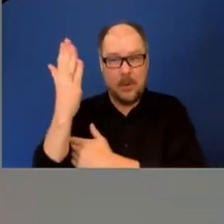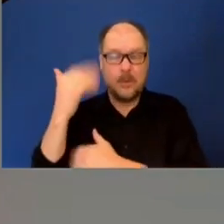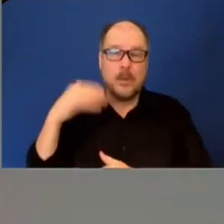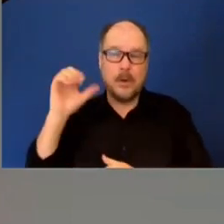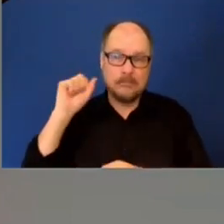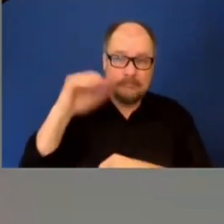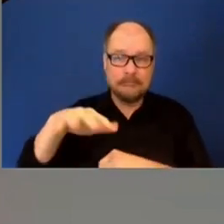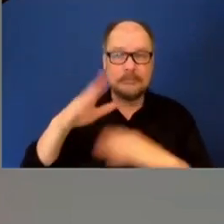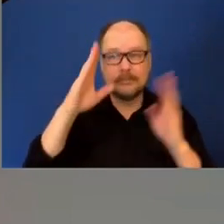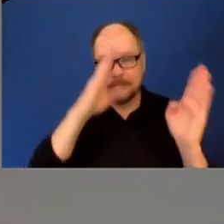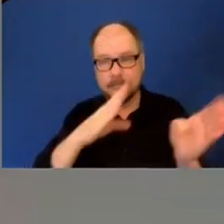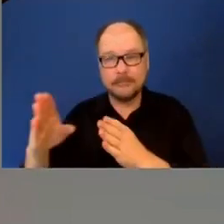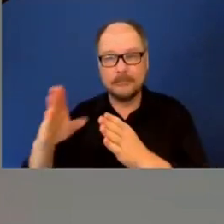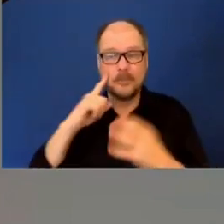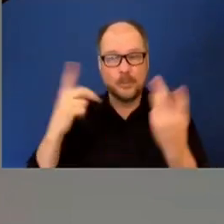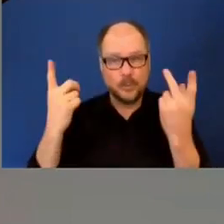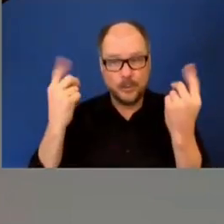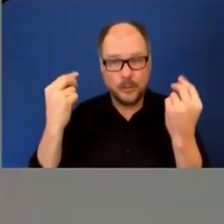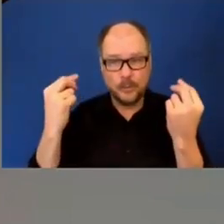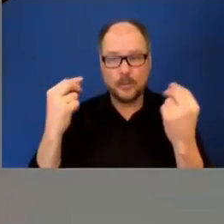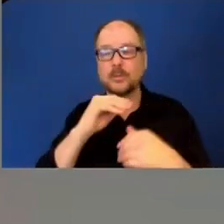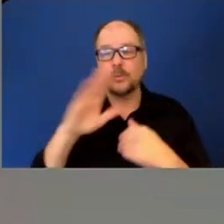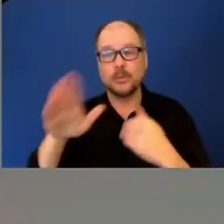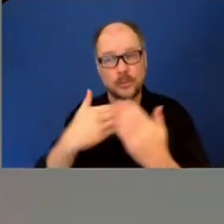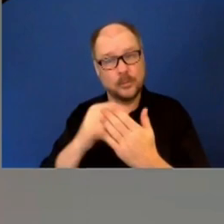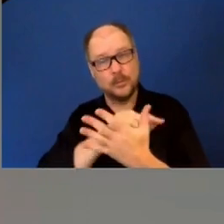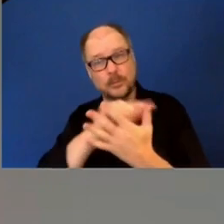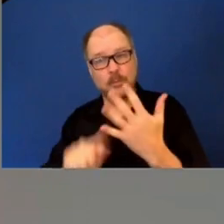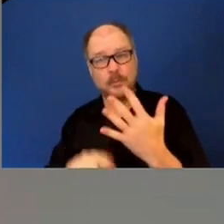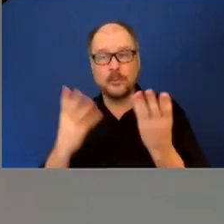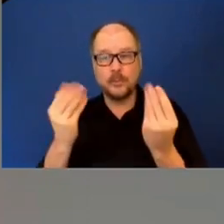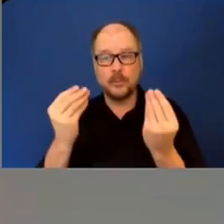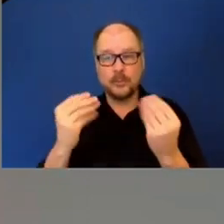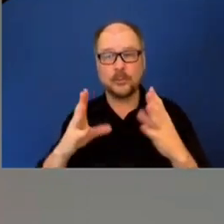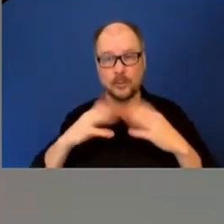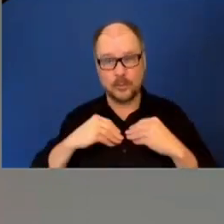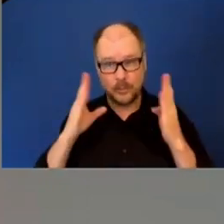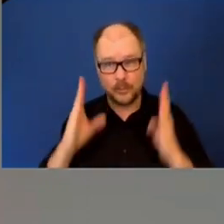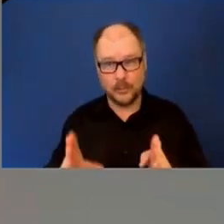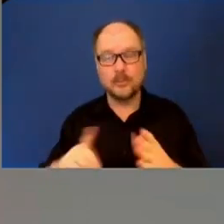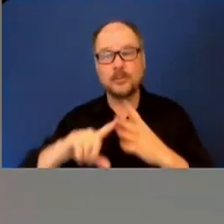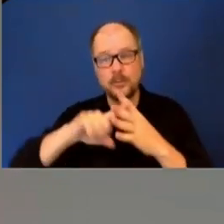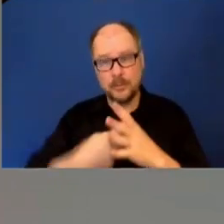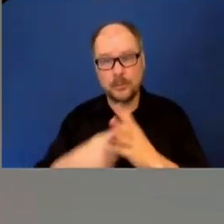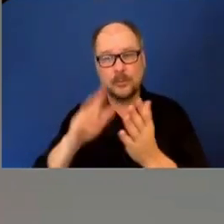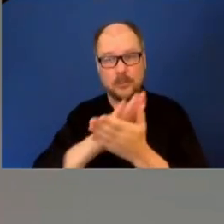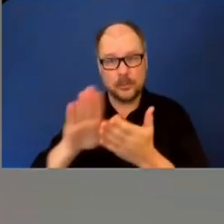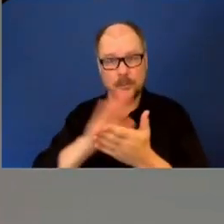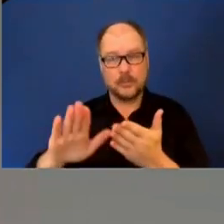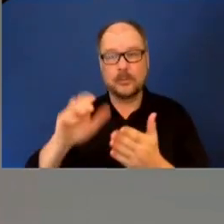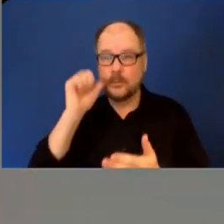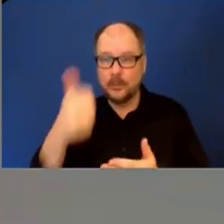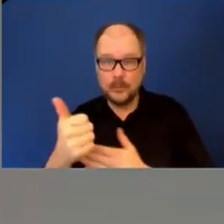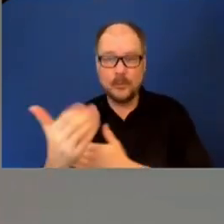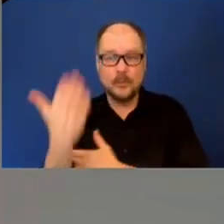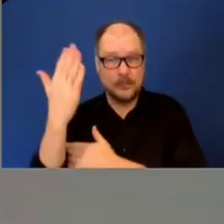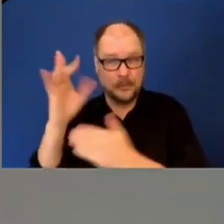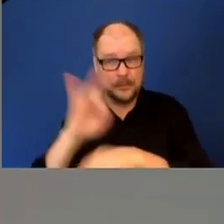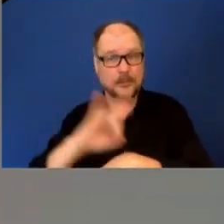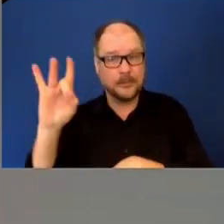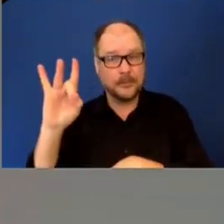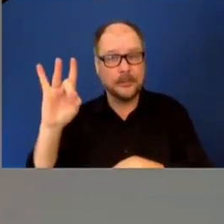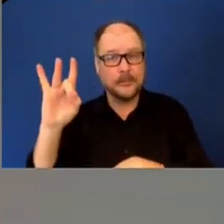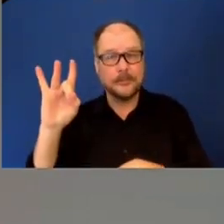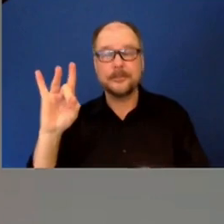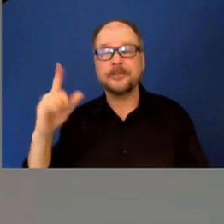eradication, and all of them are beginning the cleanup process as of 8 o'clock tomorrow morning. So we